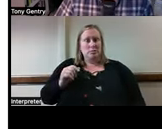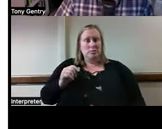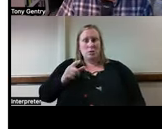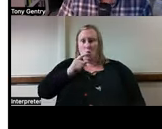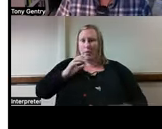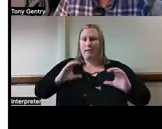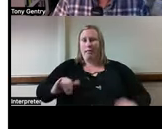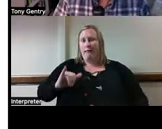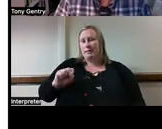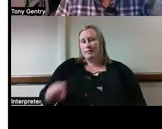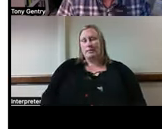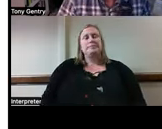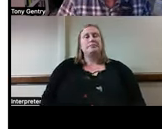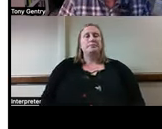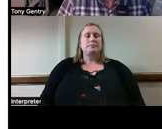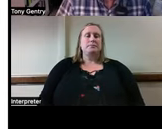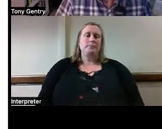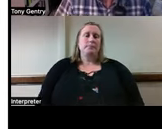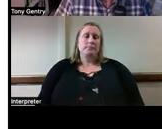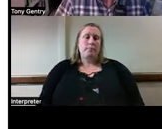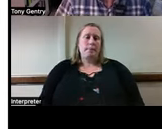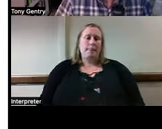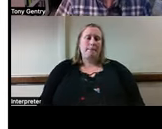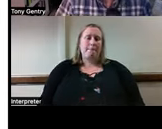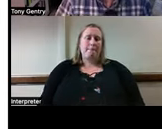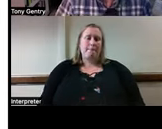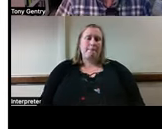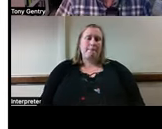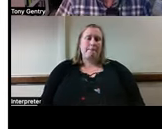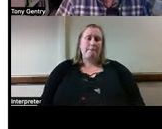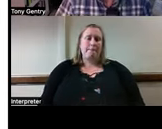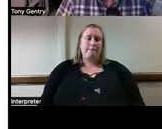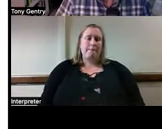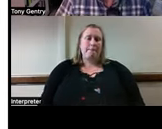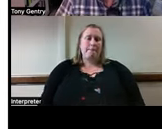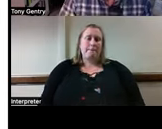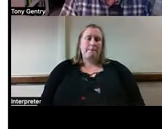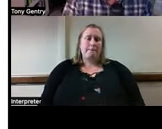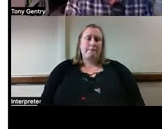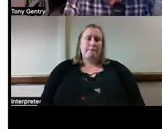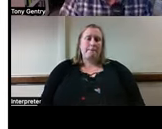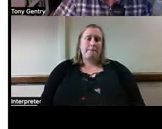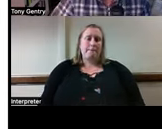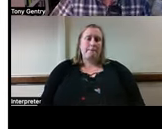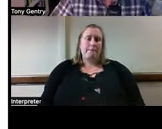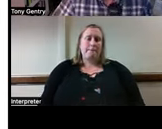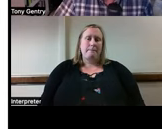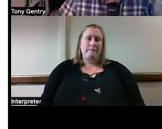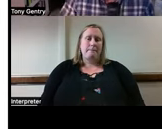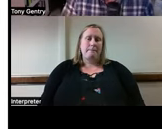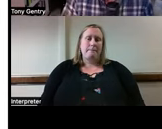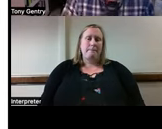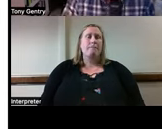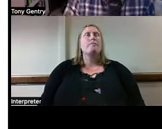is. Okay. So one way to think about describing the problem,